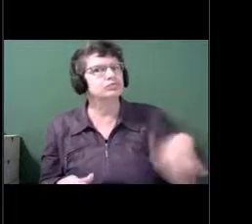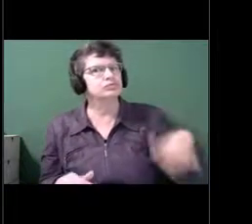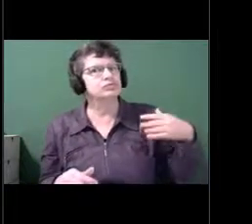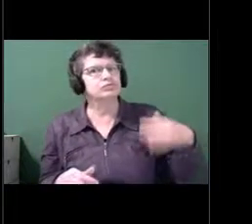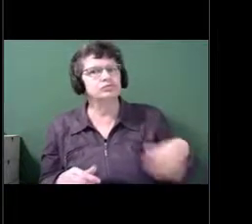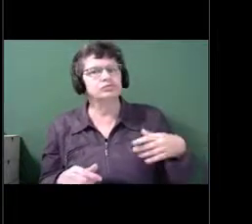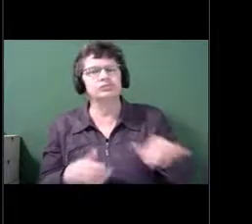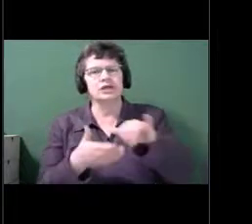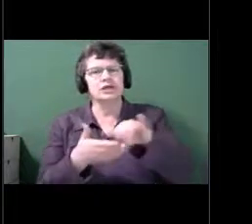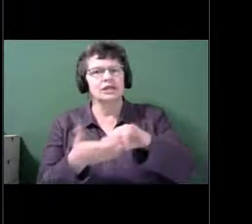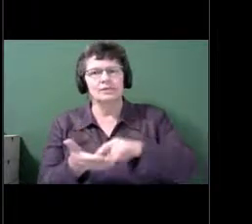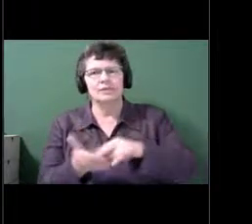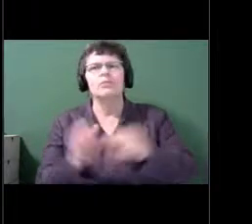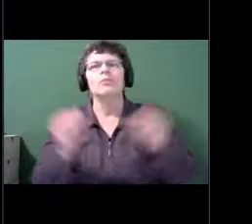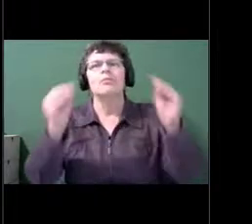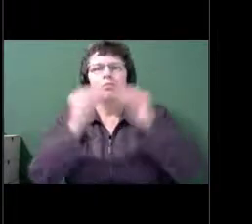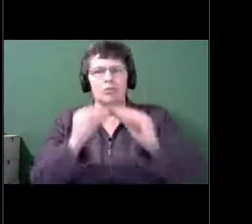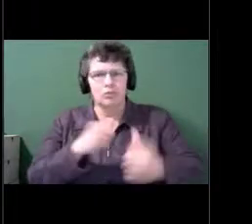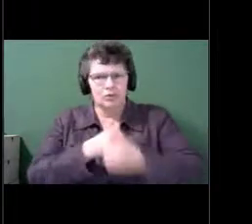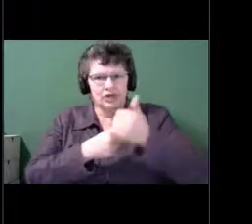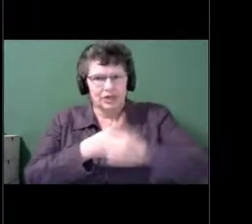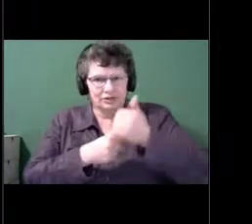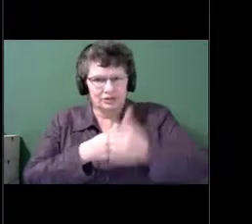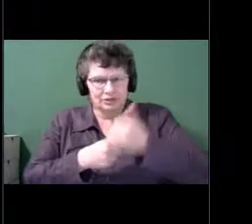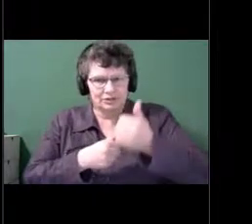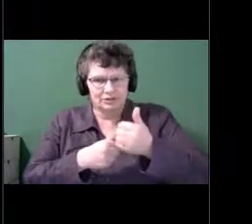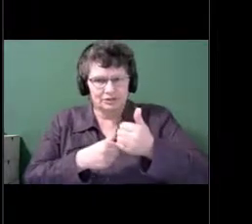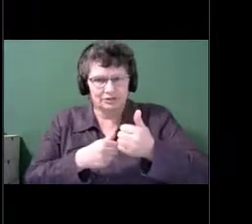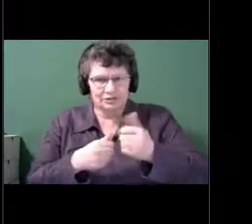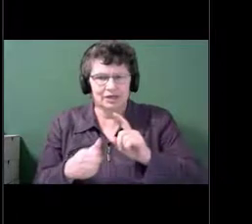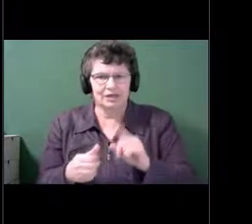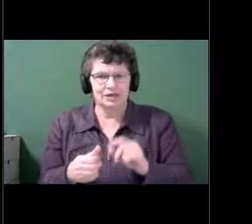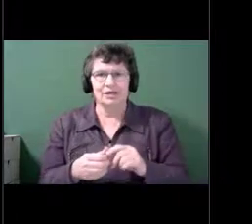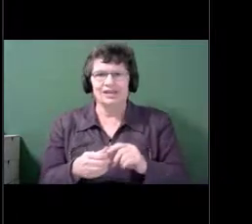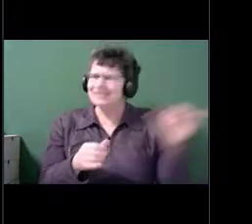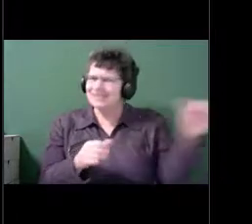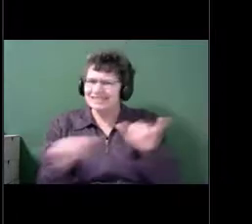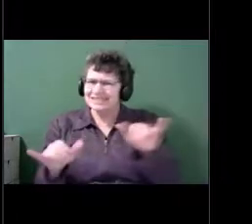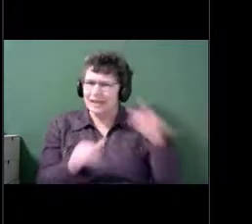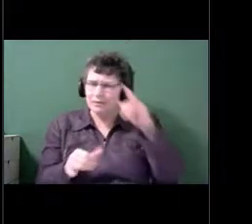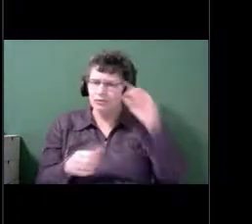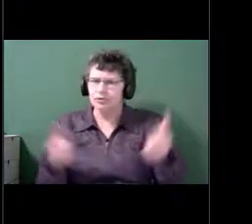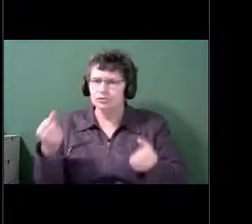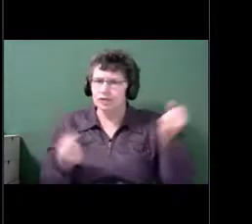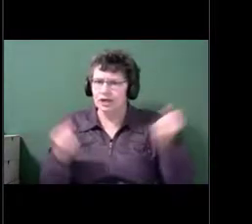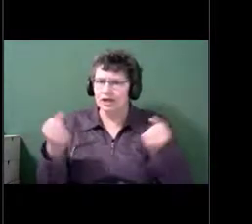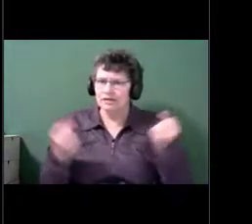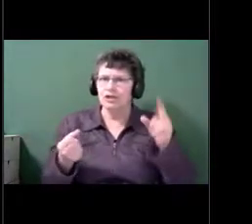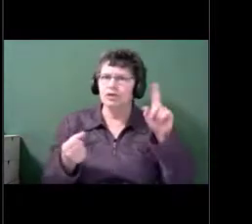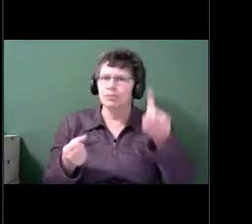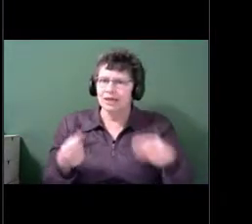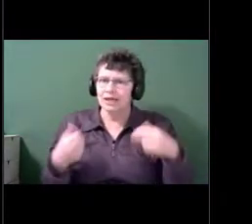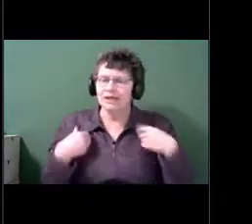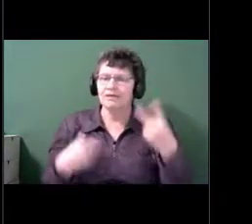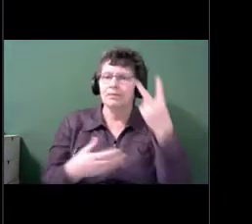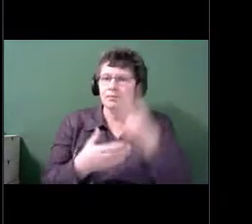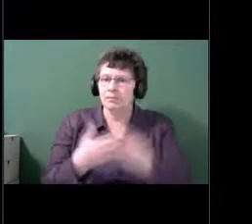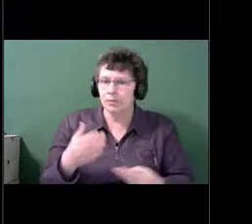just about the beeping of your microwave. It's about how do you get on in the everyday world. Next slide.